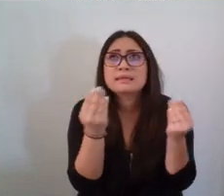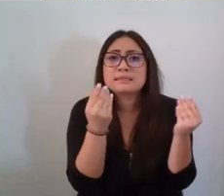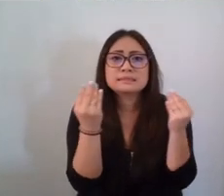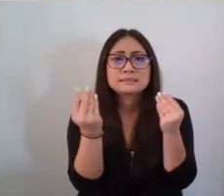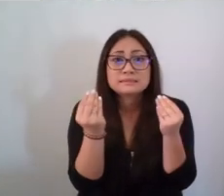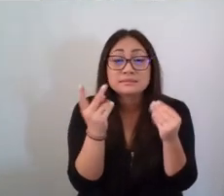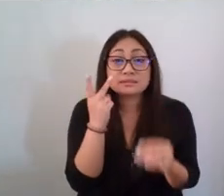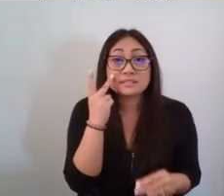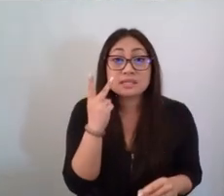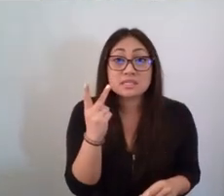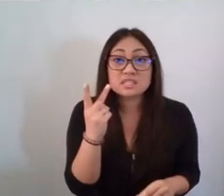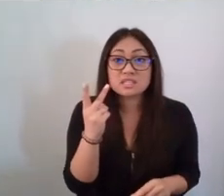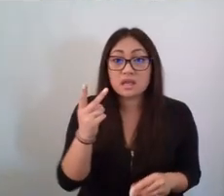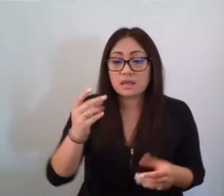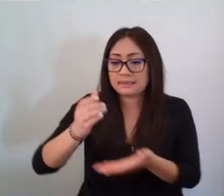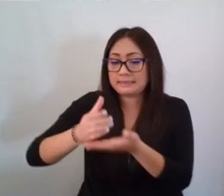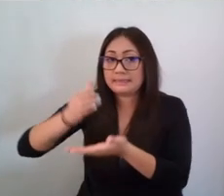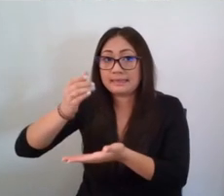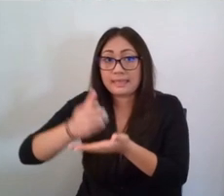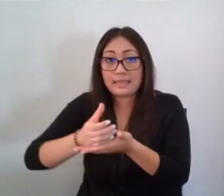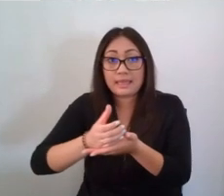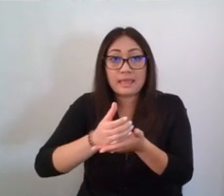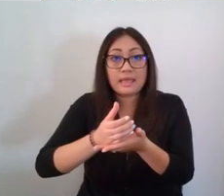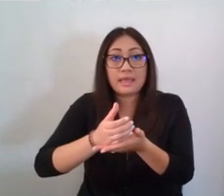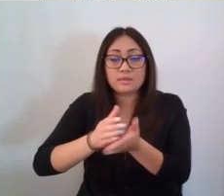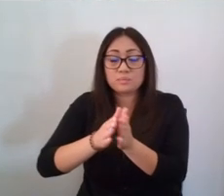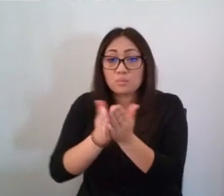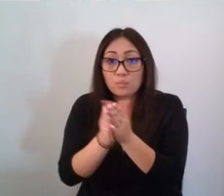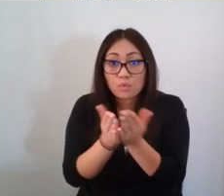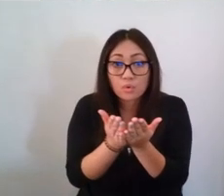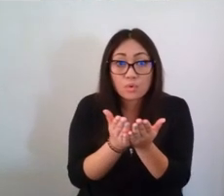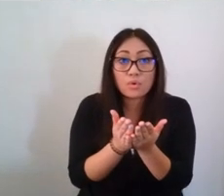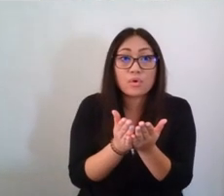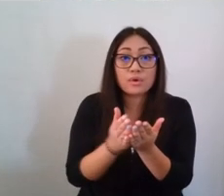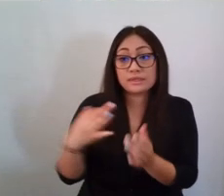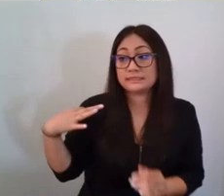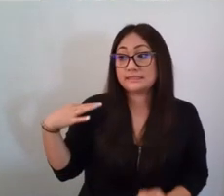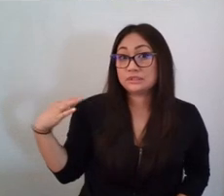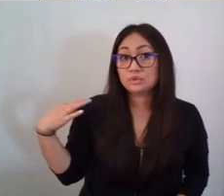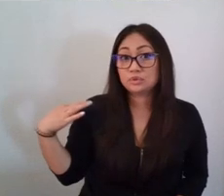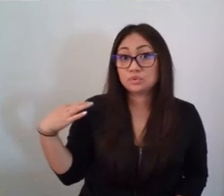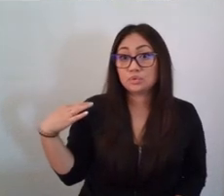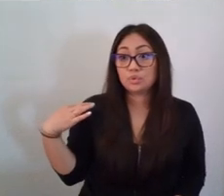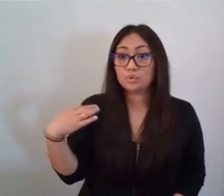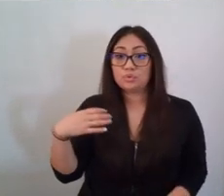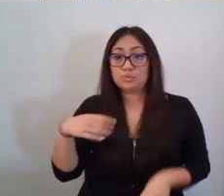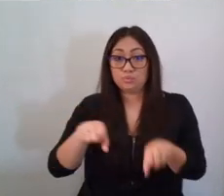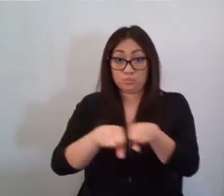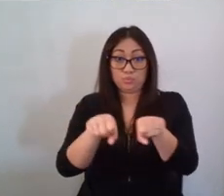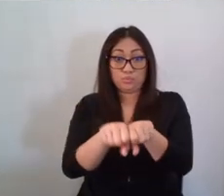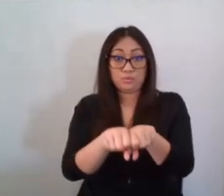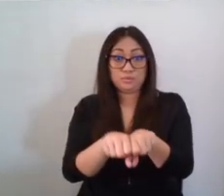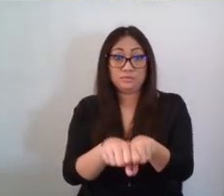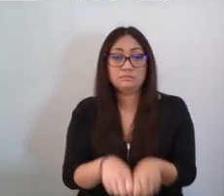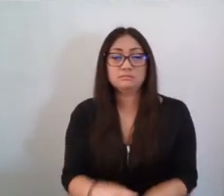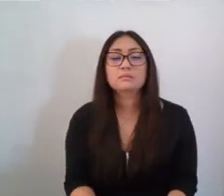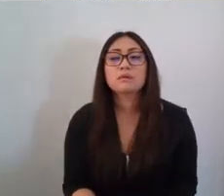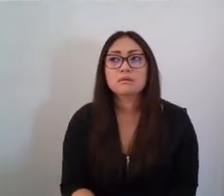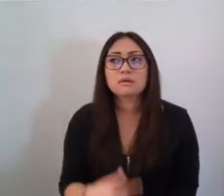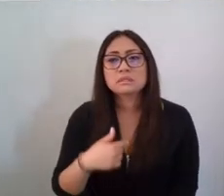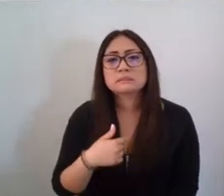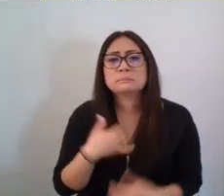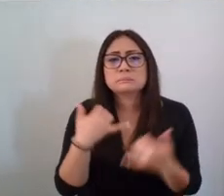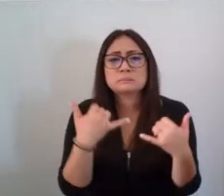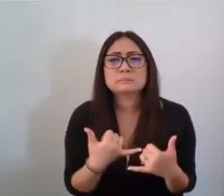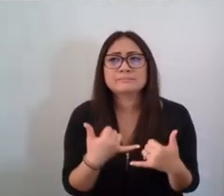bottles, an old book, a t-shirt, and some tennis shoes. I might as well be in the junkyard.